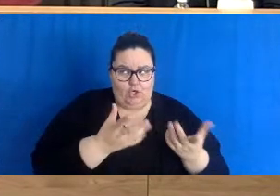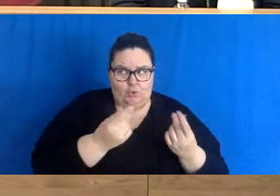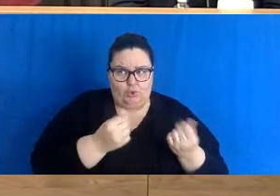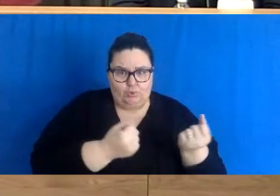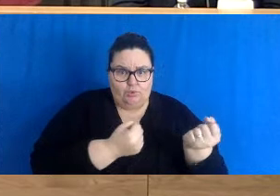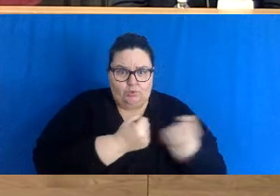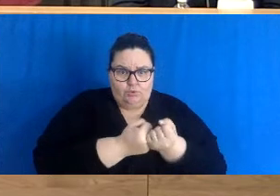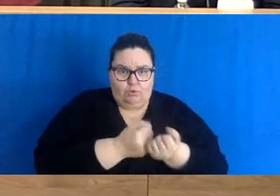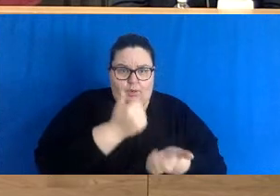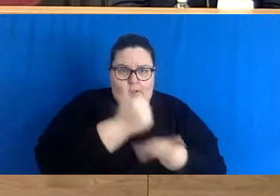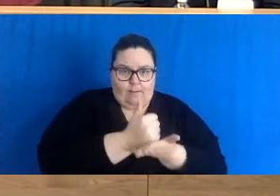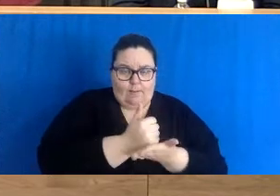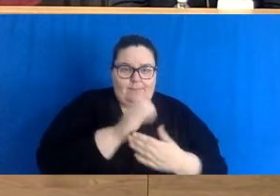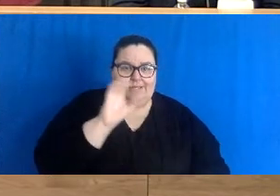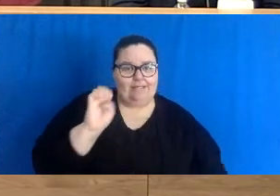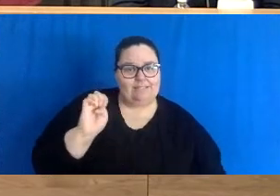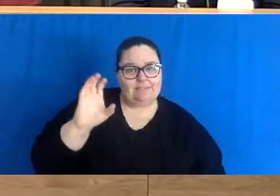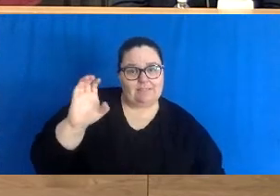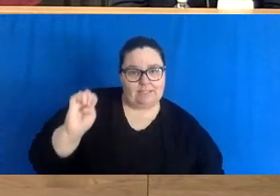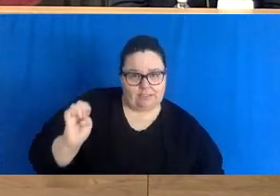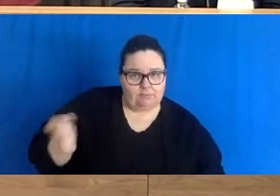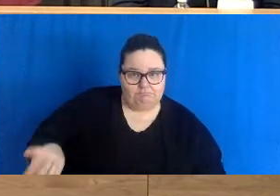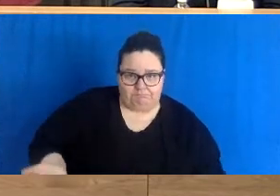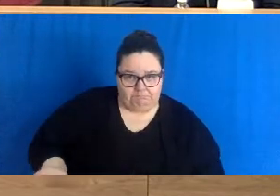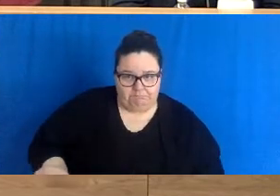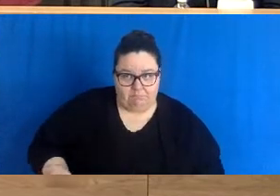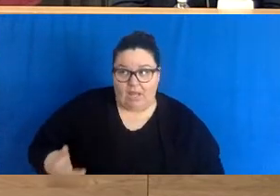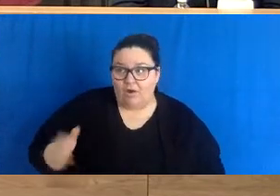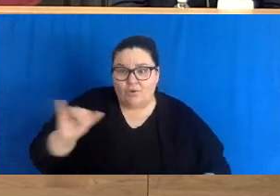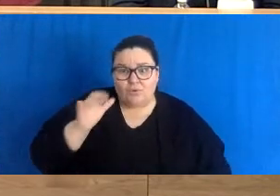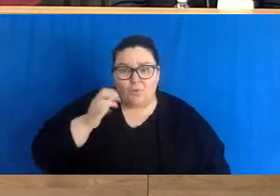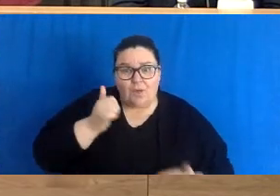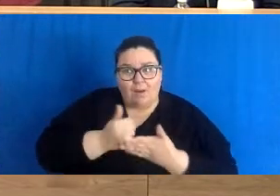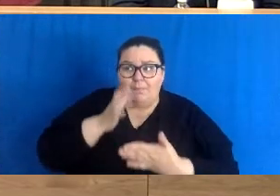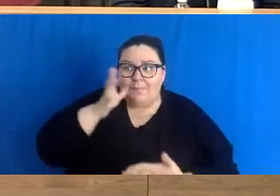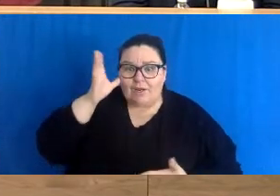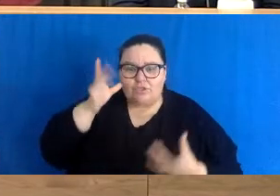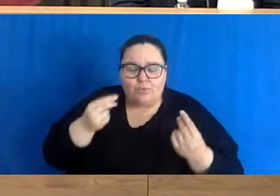educators right now and parents who are struggling for that matter?